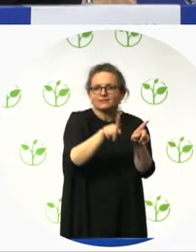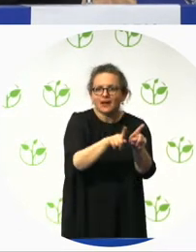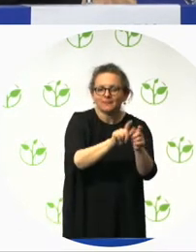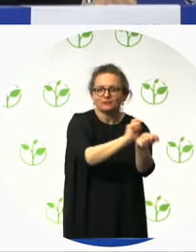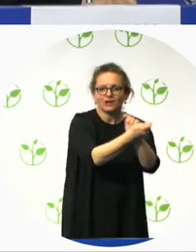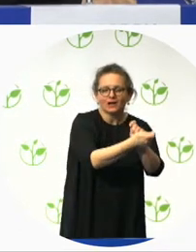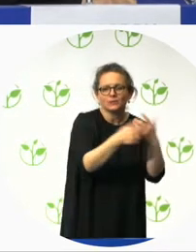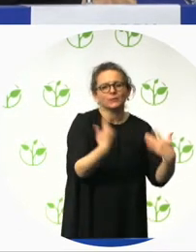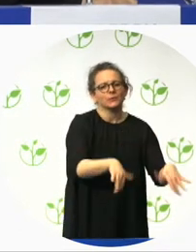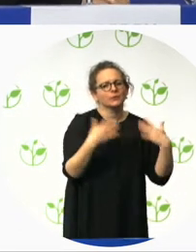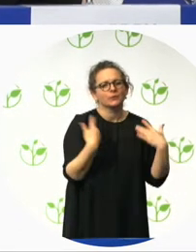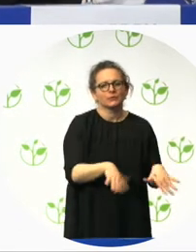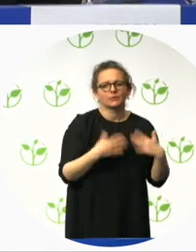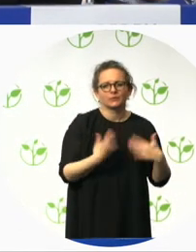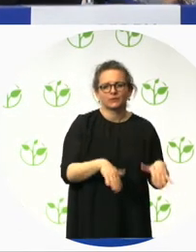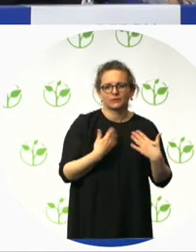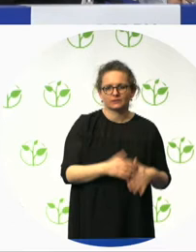Institute conference.